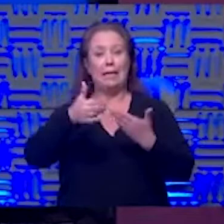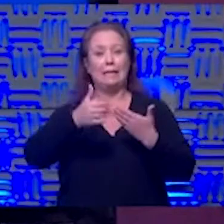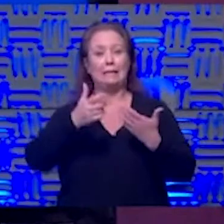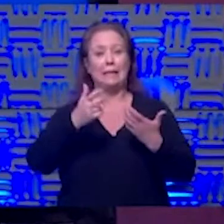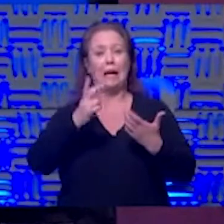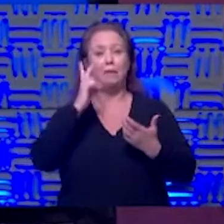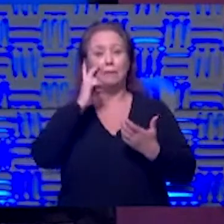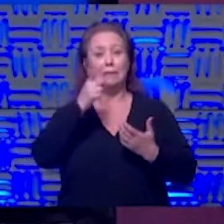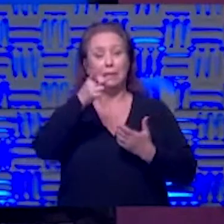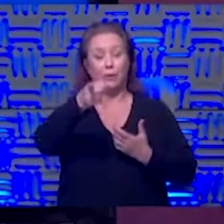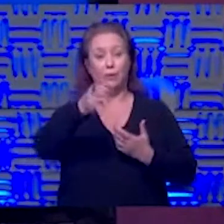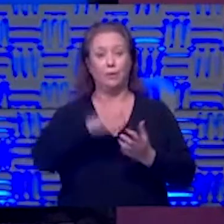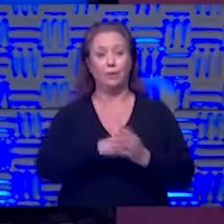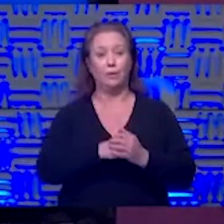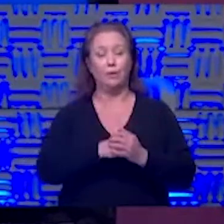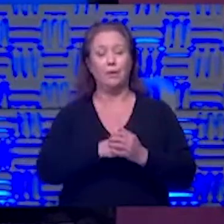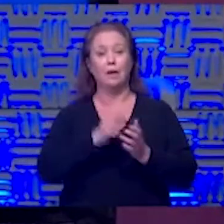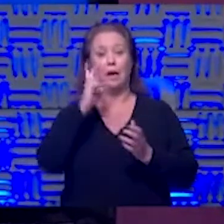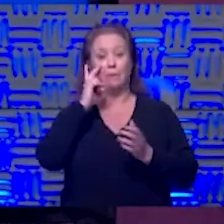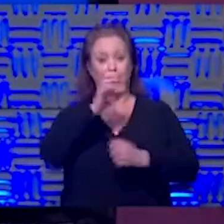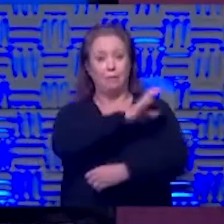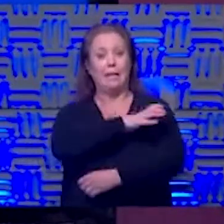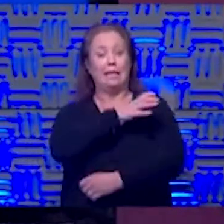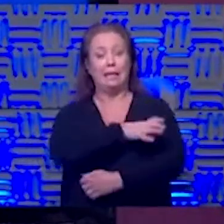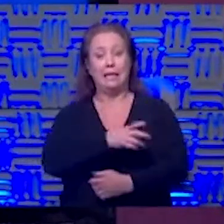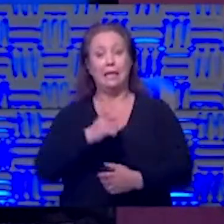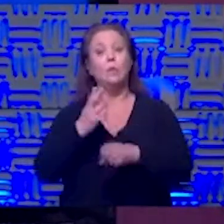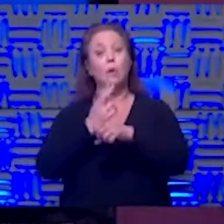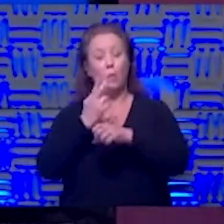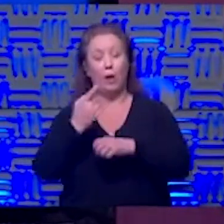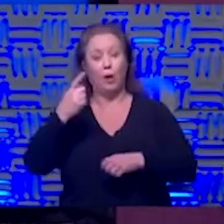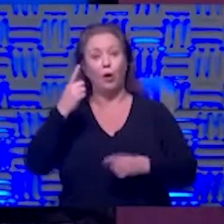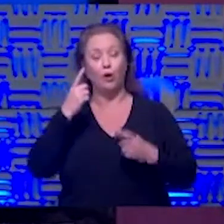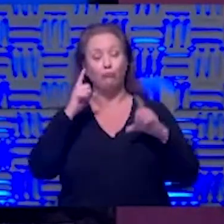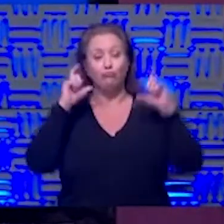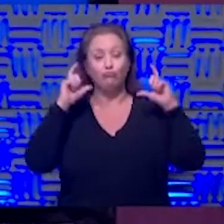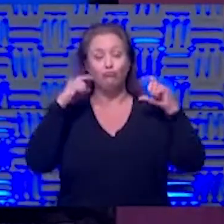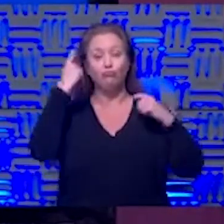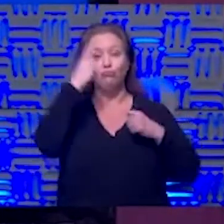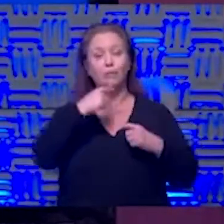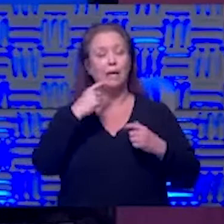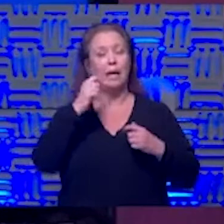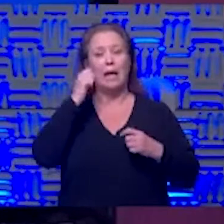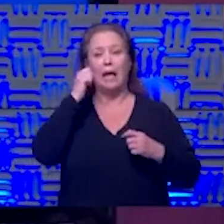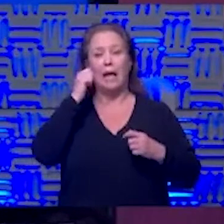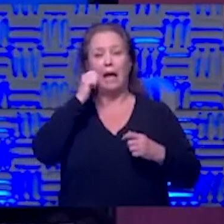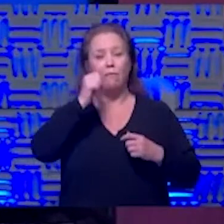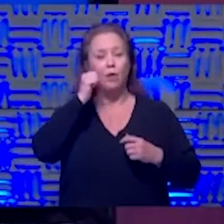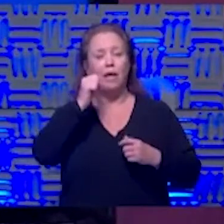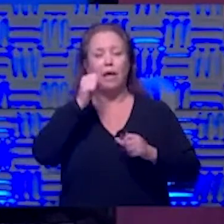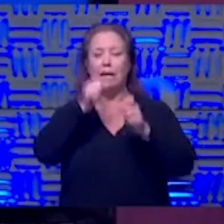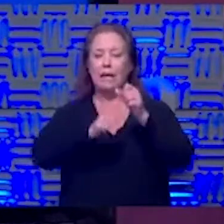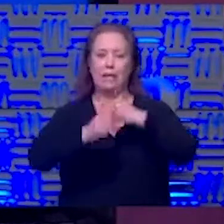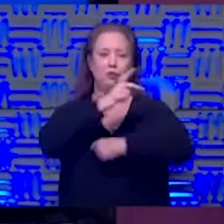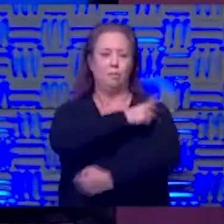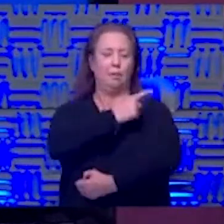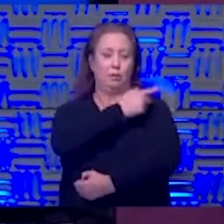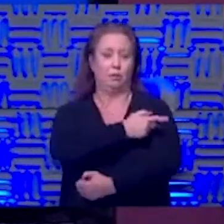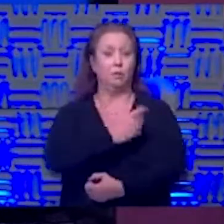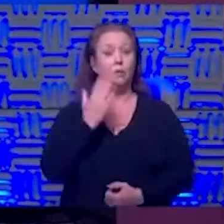i'm going to see you i'm see you in my clinic and this is what we do and we do it every single patient and you know why we do it